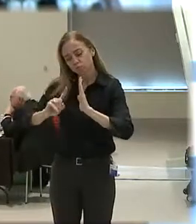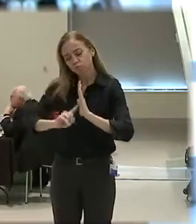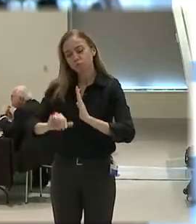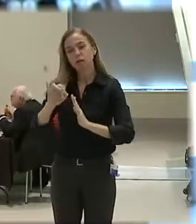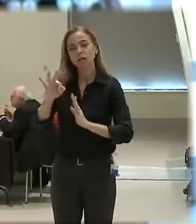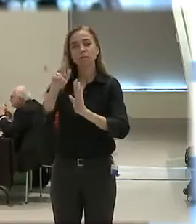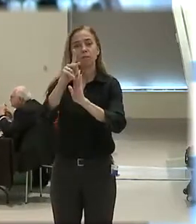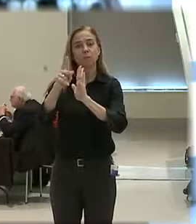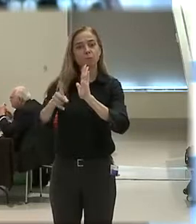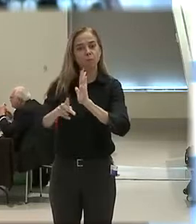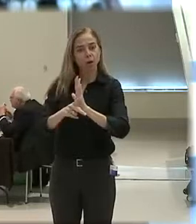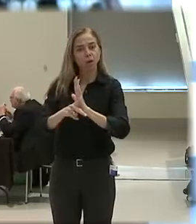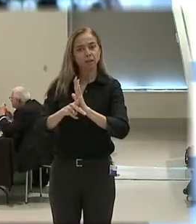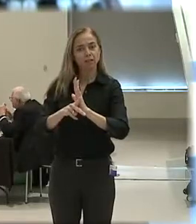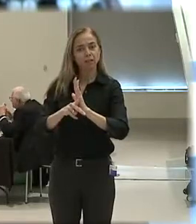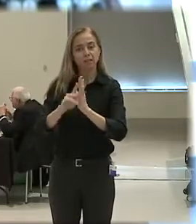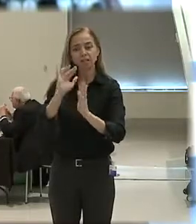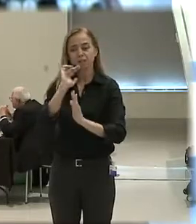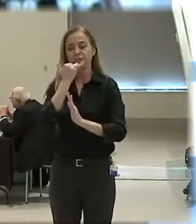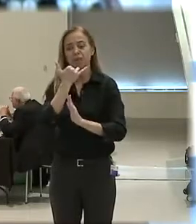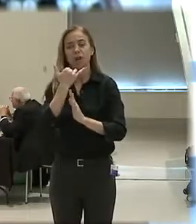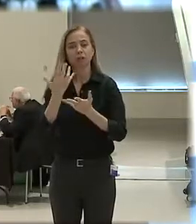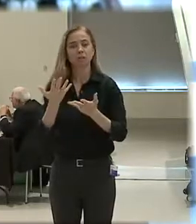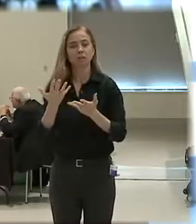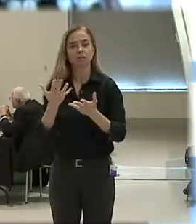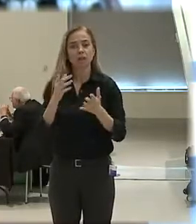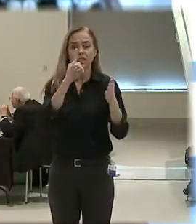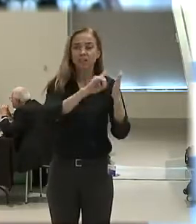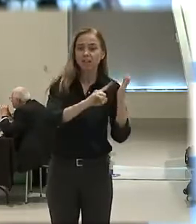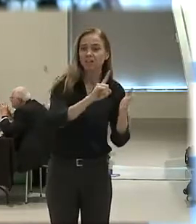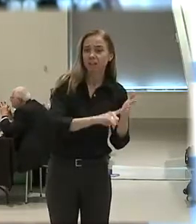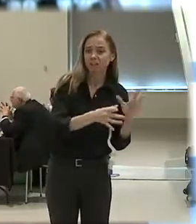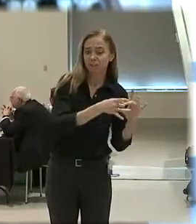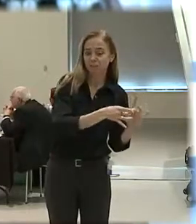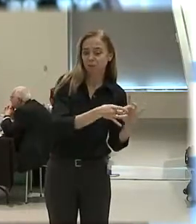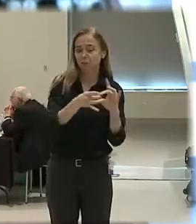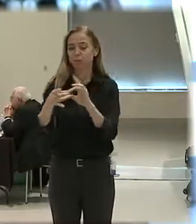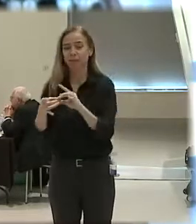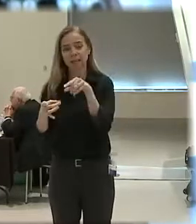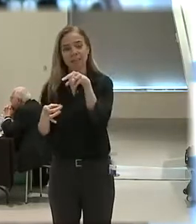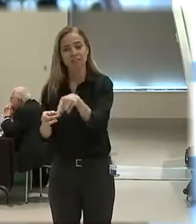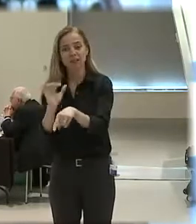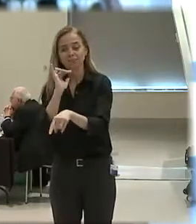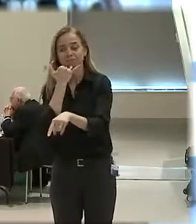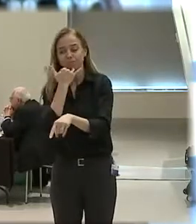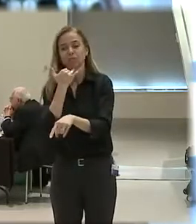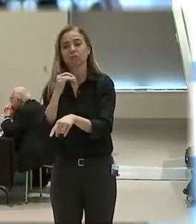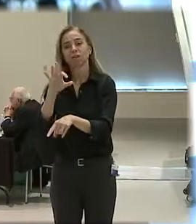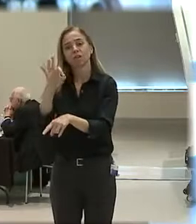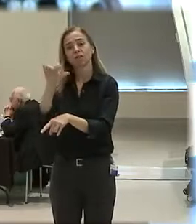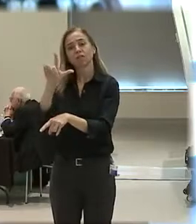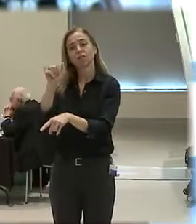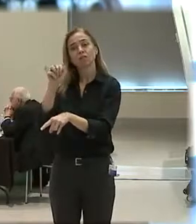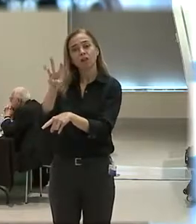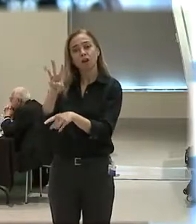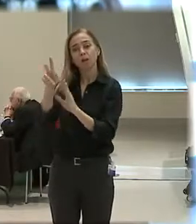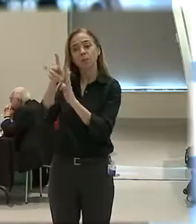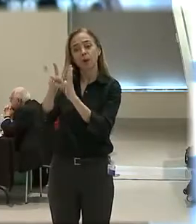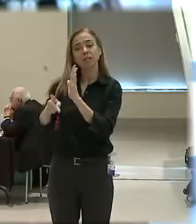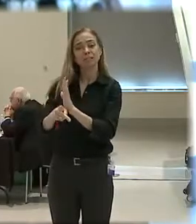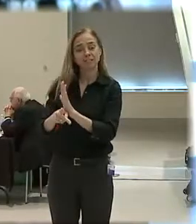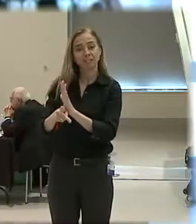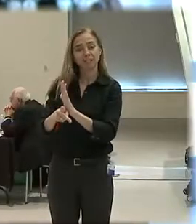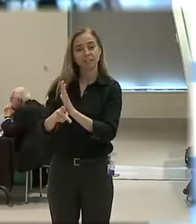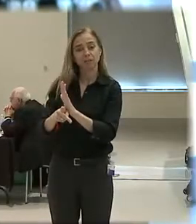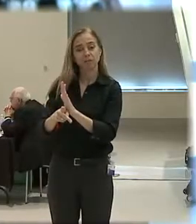policy is flawed to begin with, then the investigation is going to relate to that flawed policy. That's why you hear some say, well,